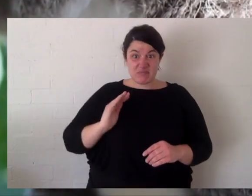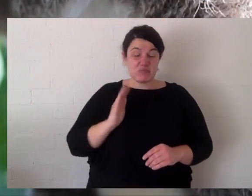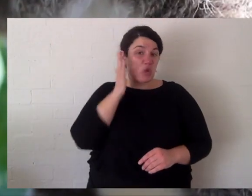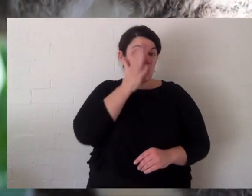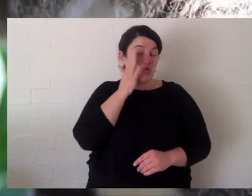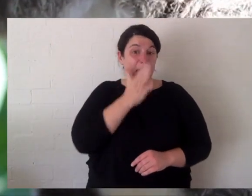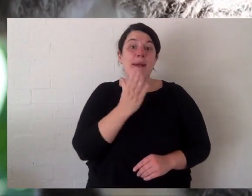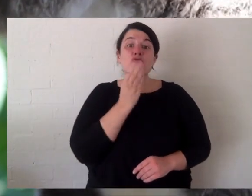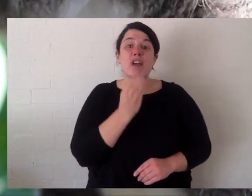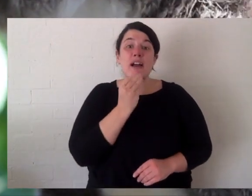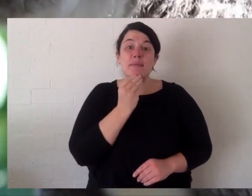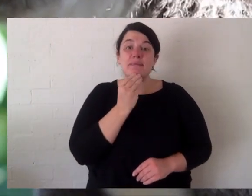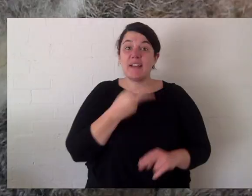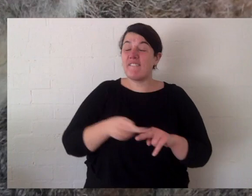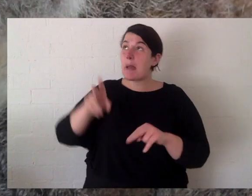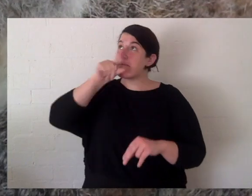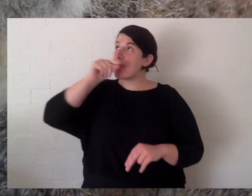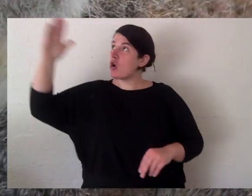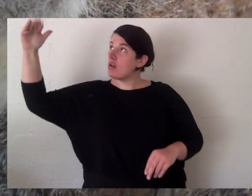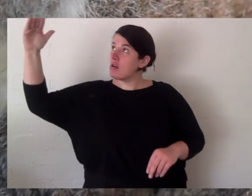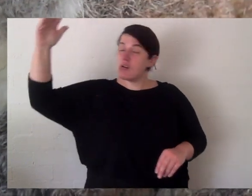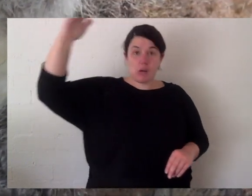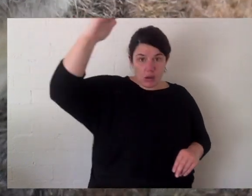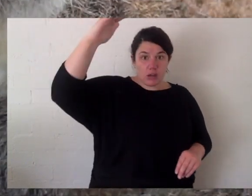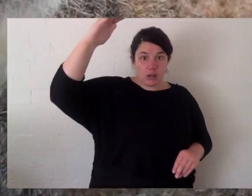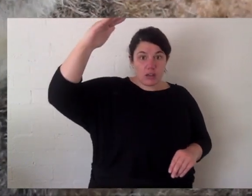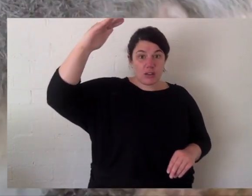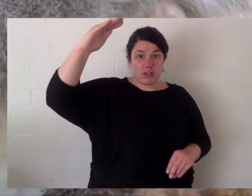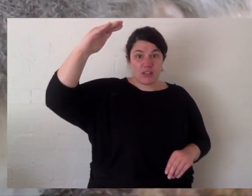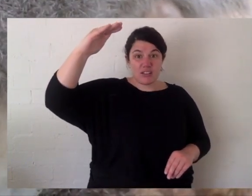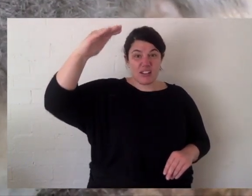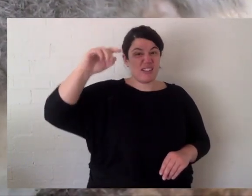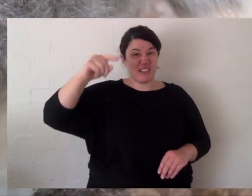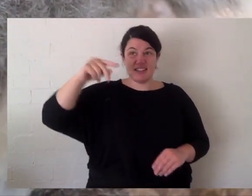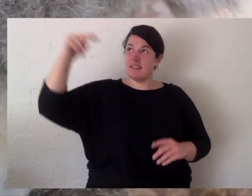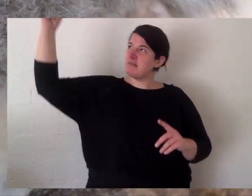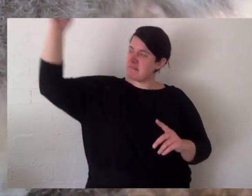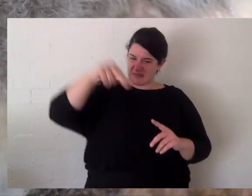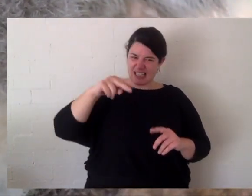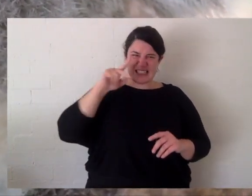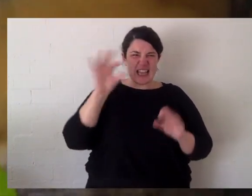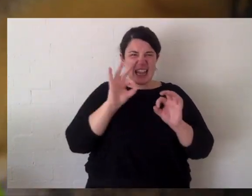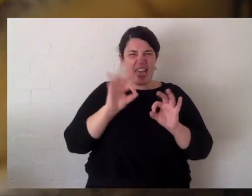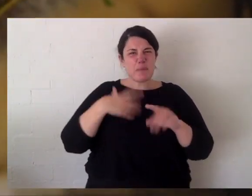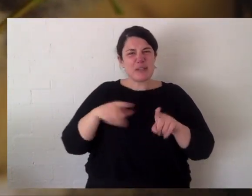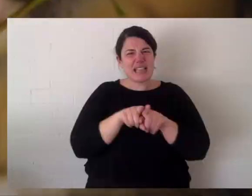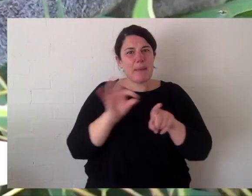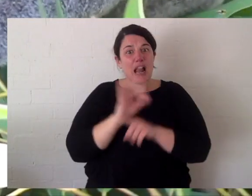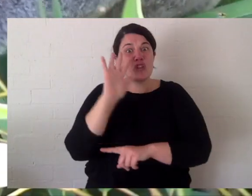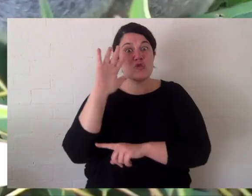and brown on top. If you're a bird or an owl or an eagle from above, you're camouflaged with the tree. And from the bottom,